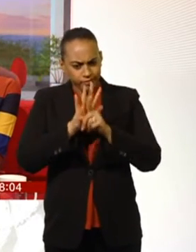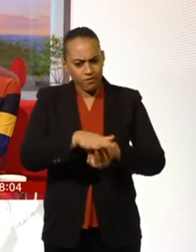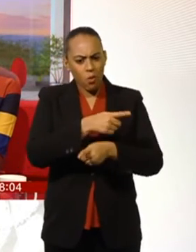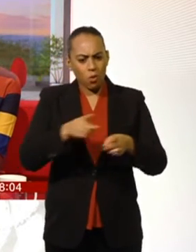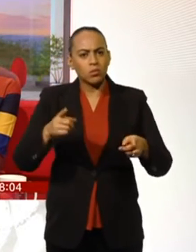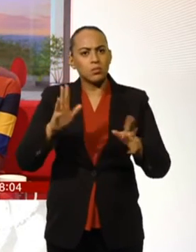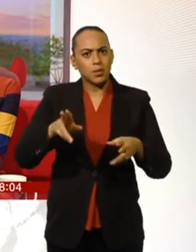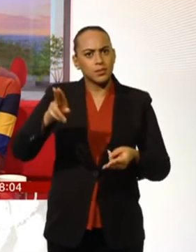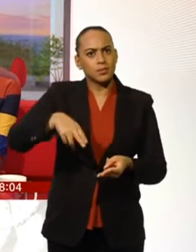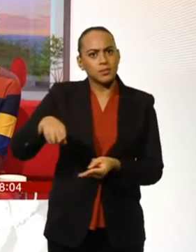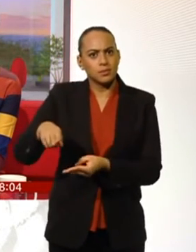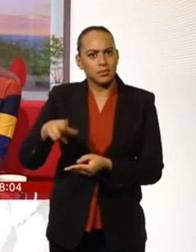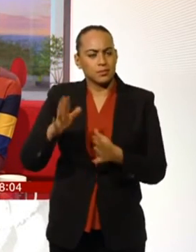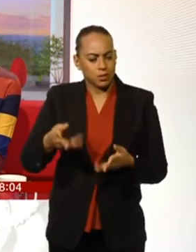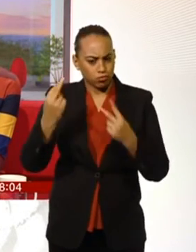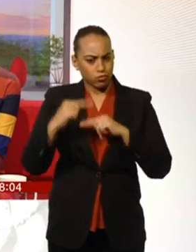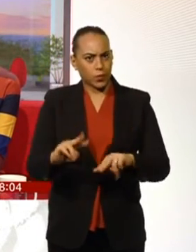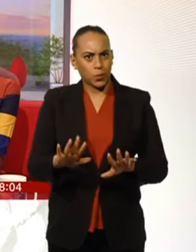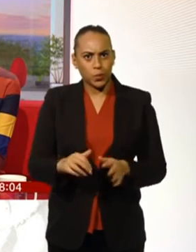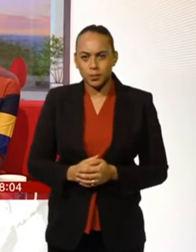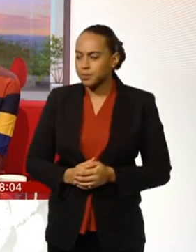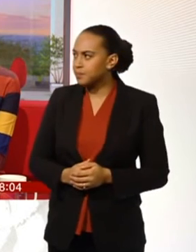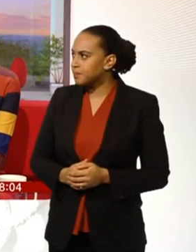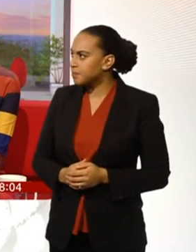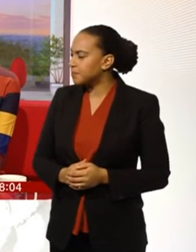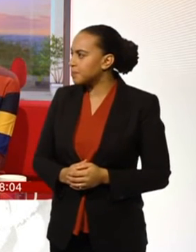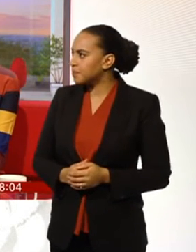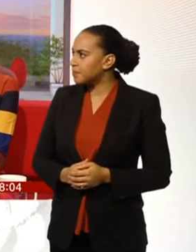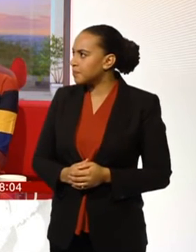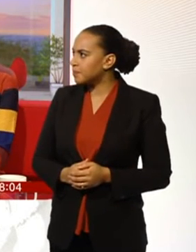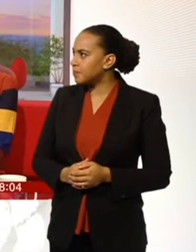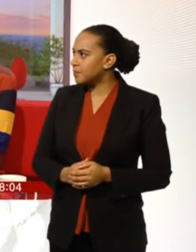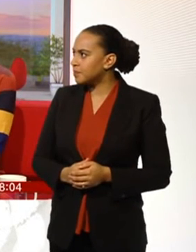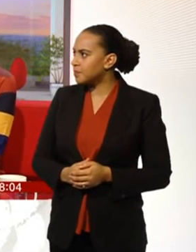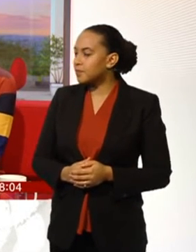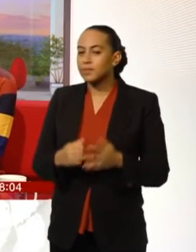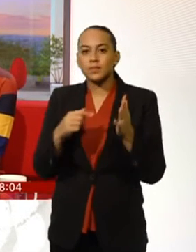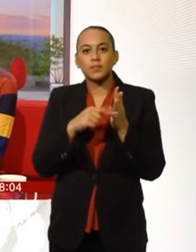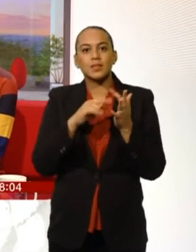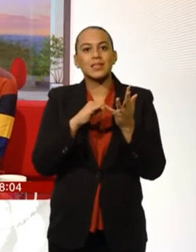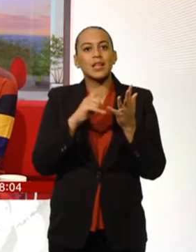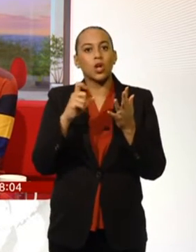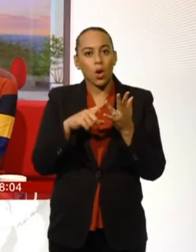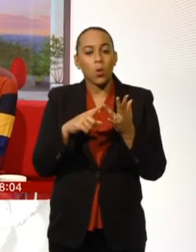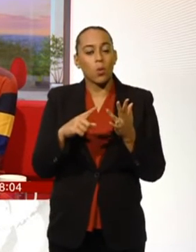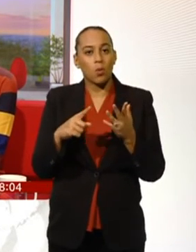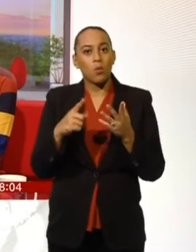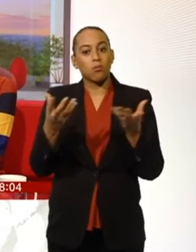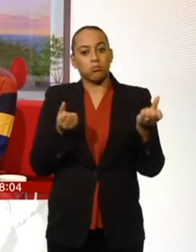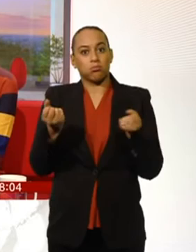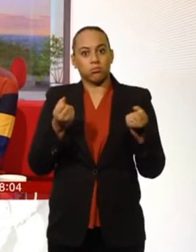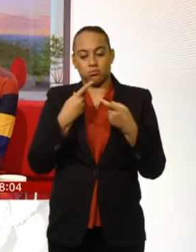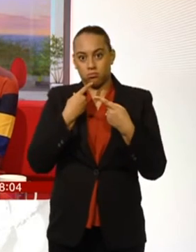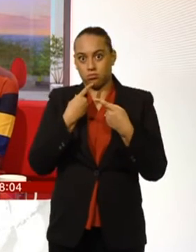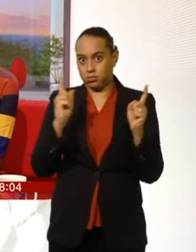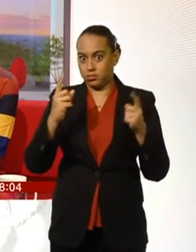represents energy companies in a few minutes' time, here on Breakfast. Britain's biggest retailer, Tesco, has revealed that sales in the UK over the crucial